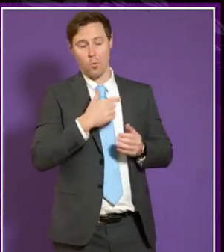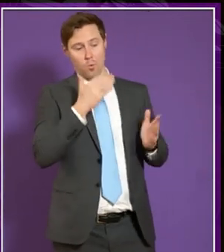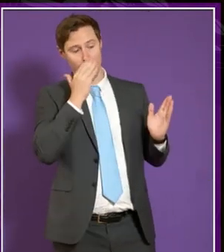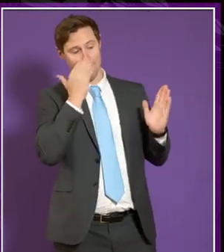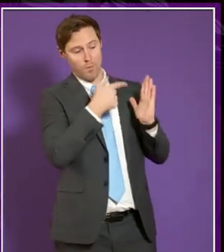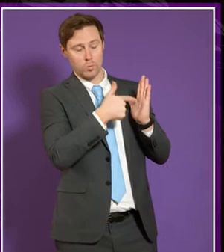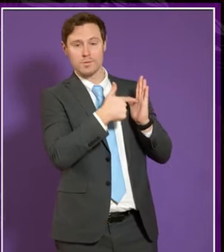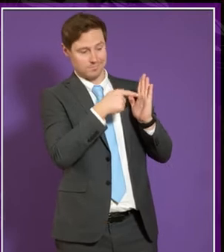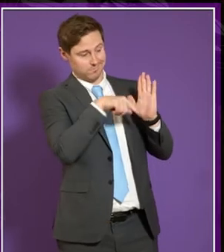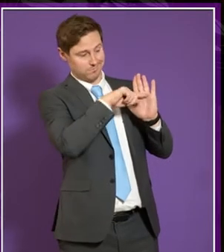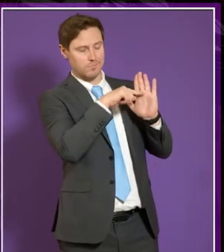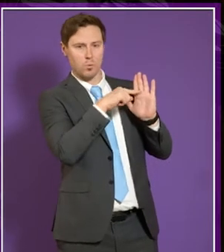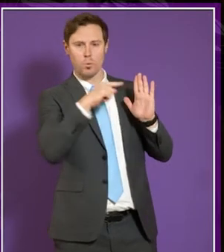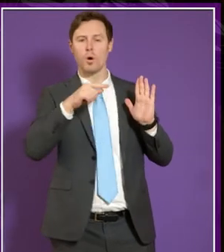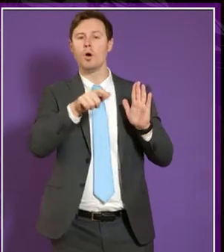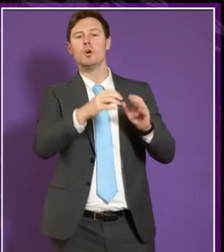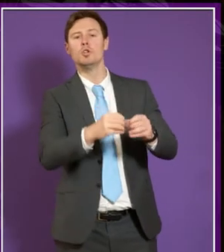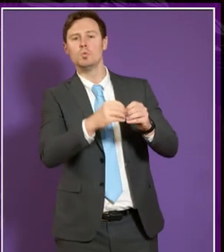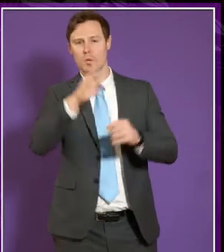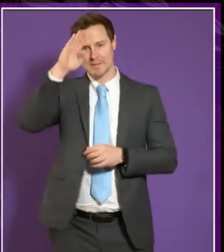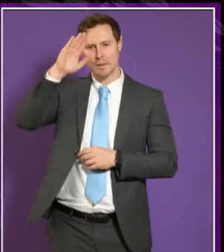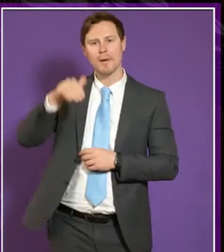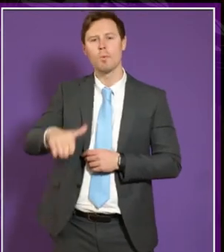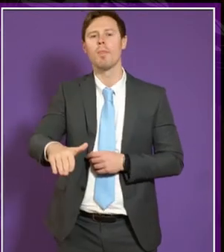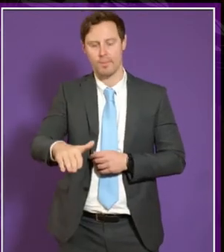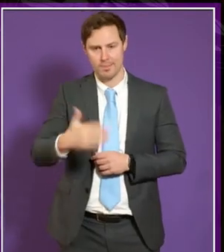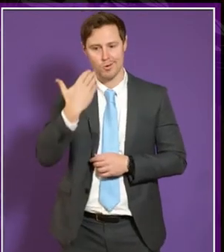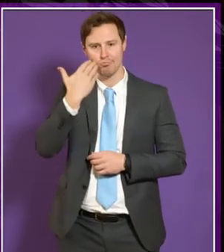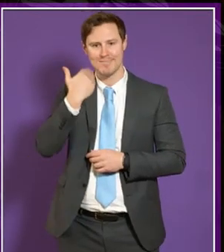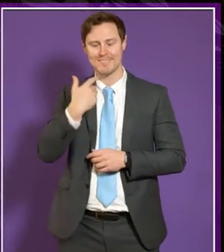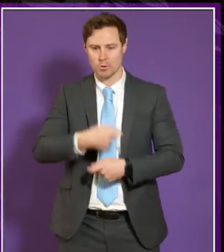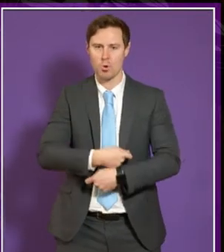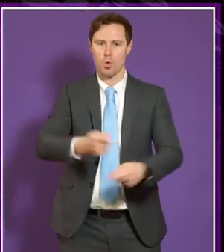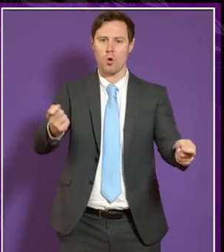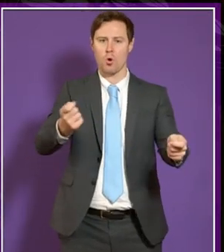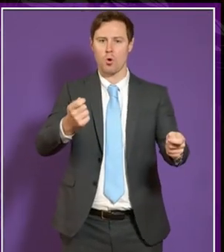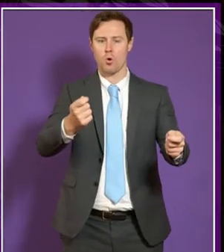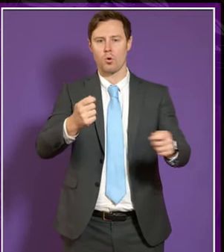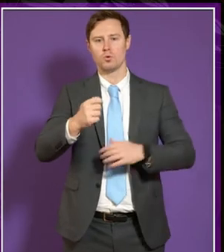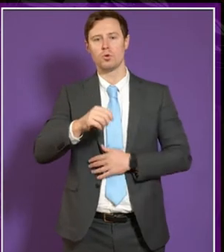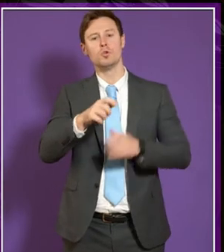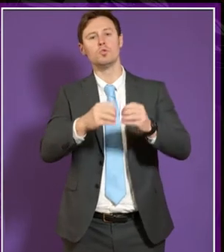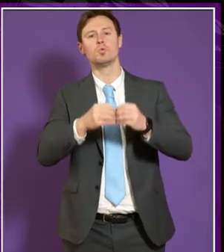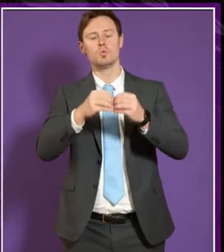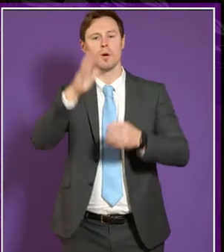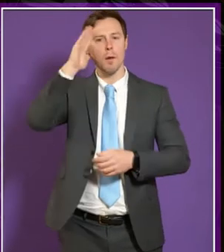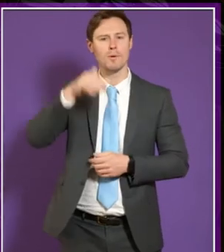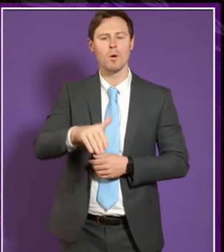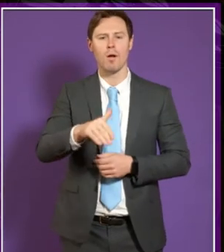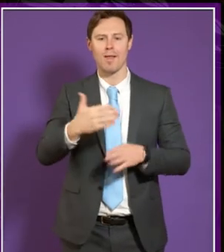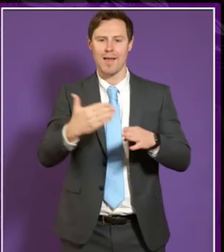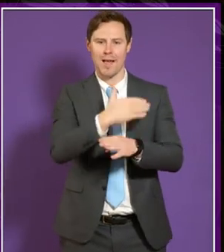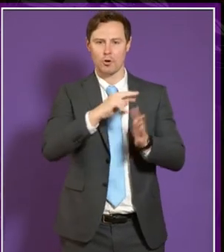mental health. We have just recently launched a student mental health action plan within